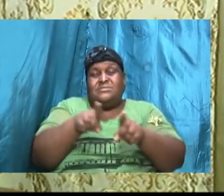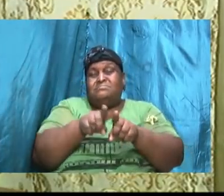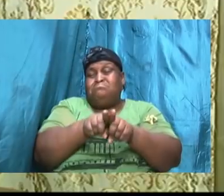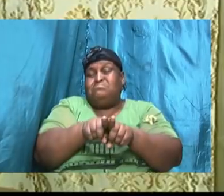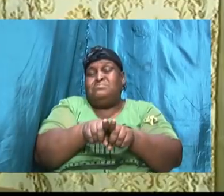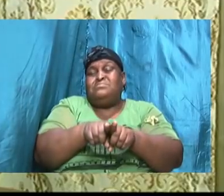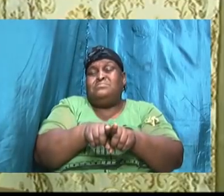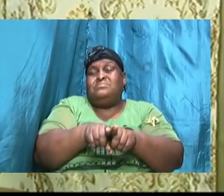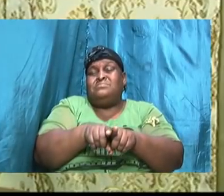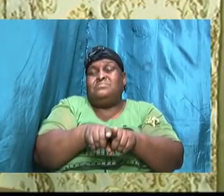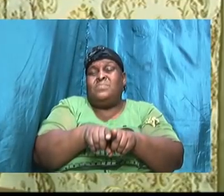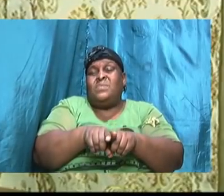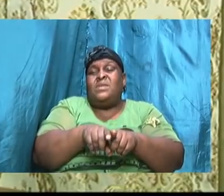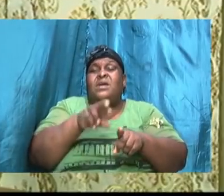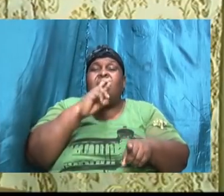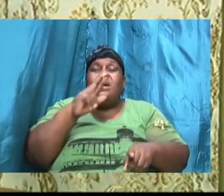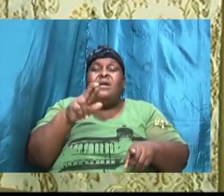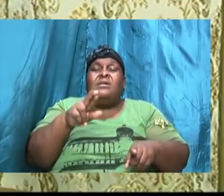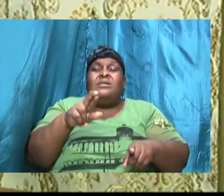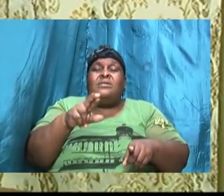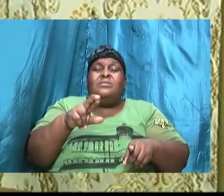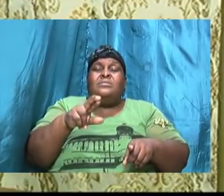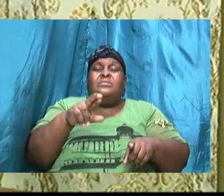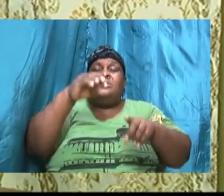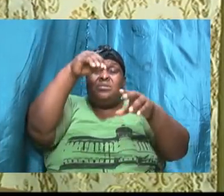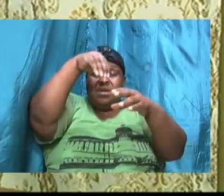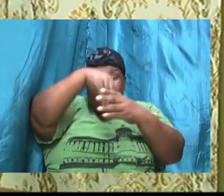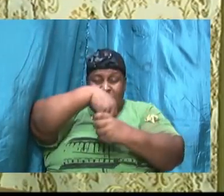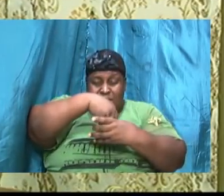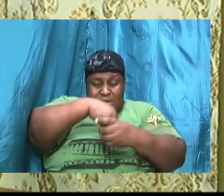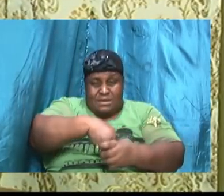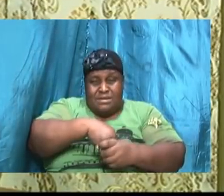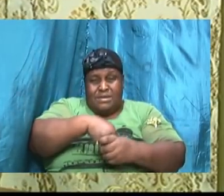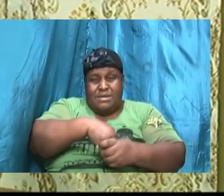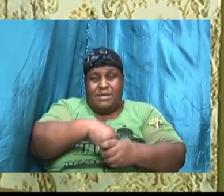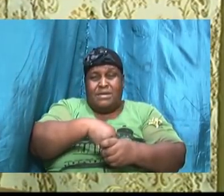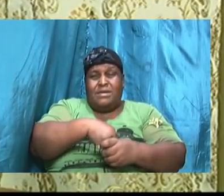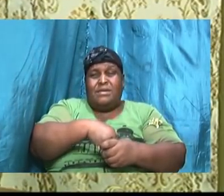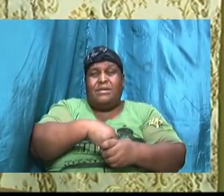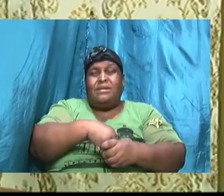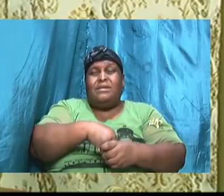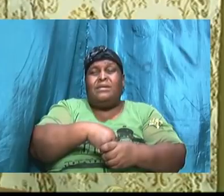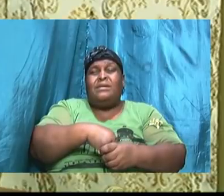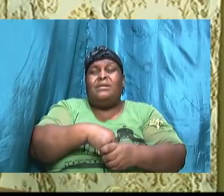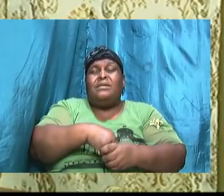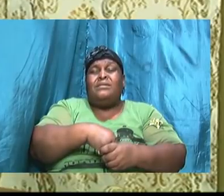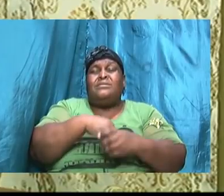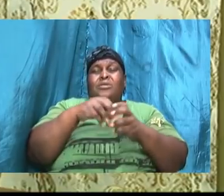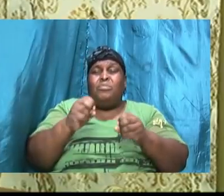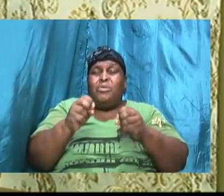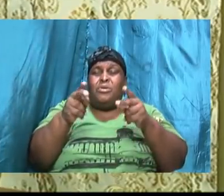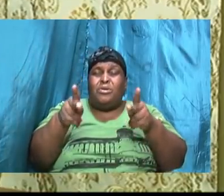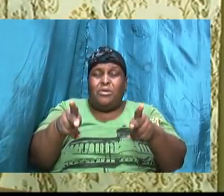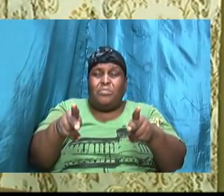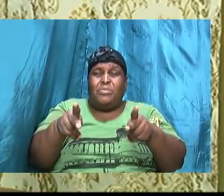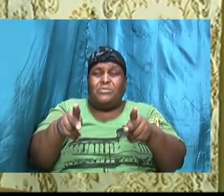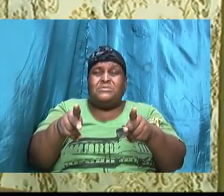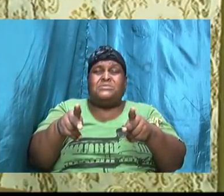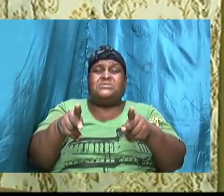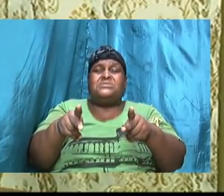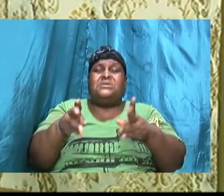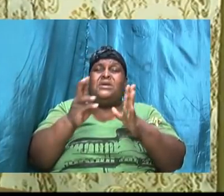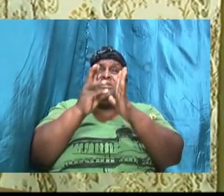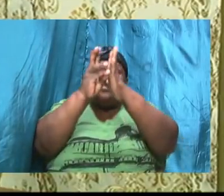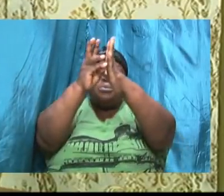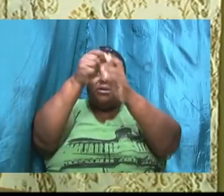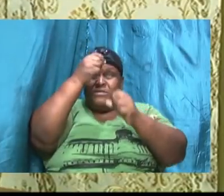are aligned to the will and purpose of God for